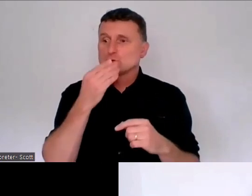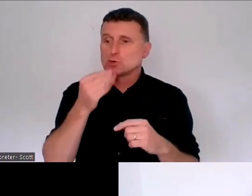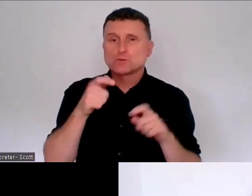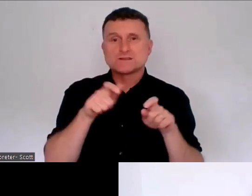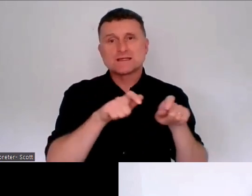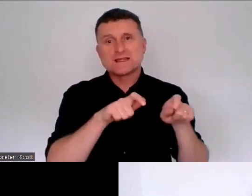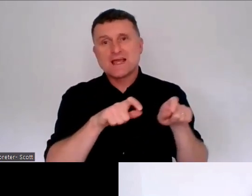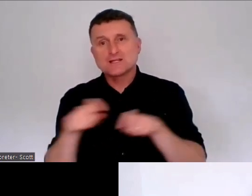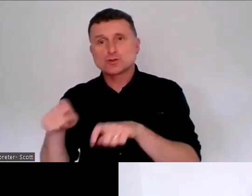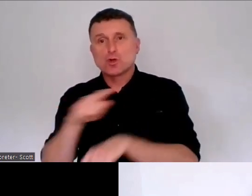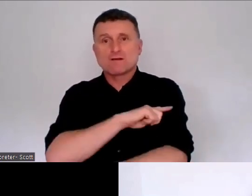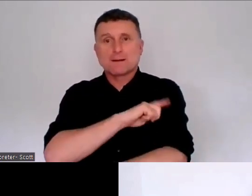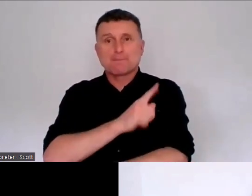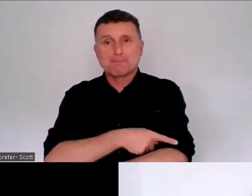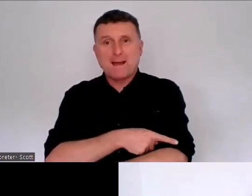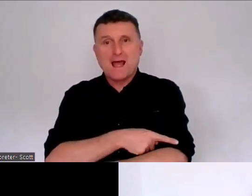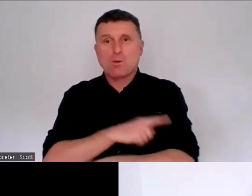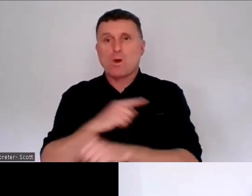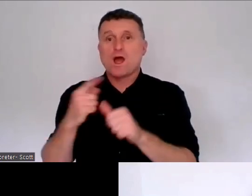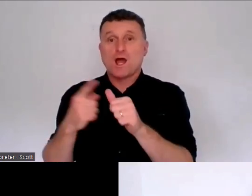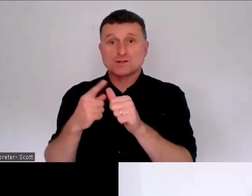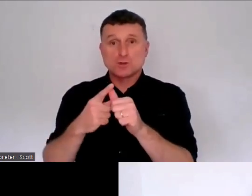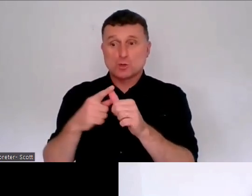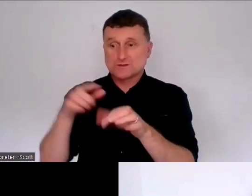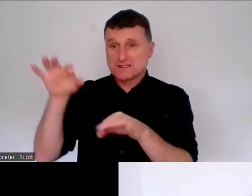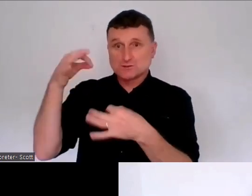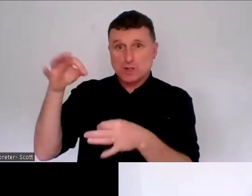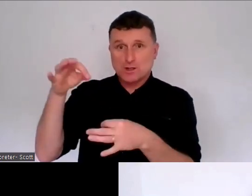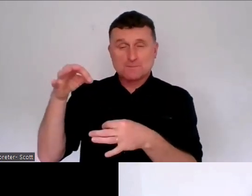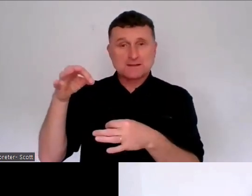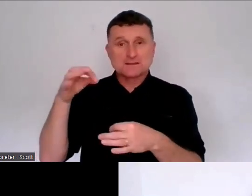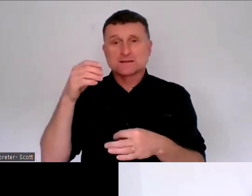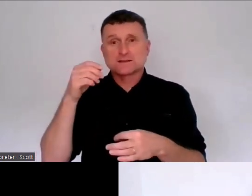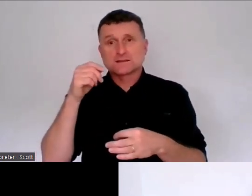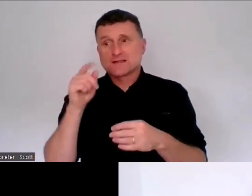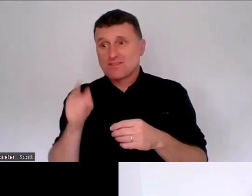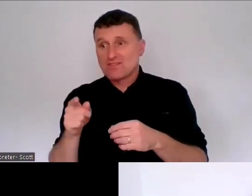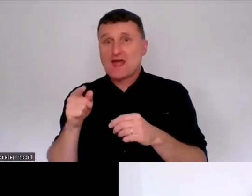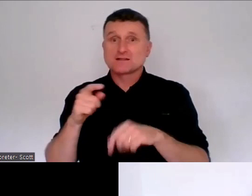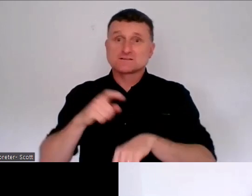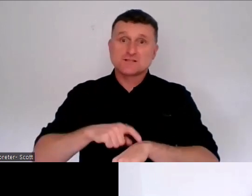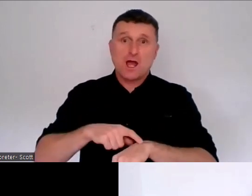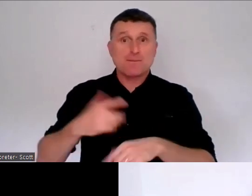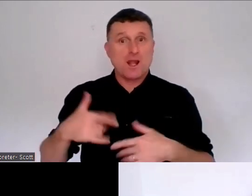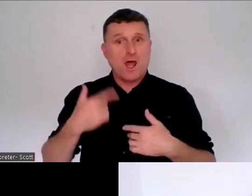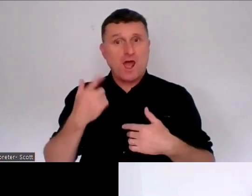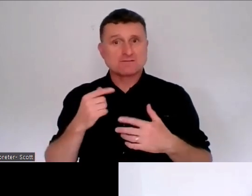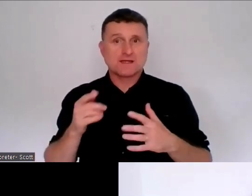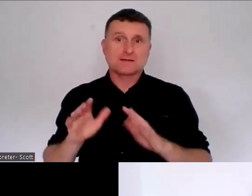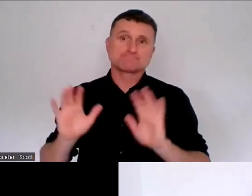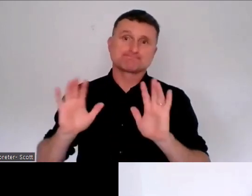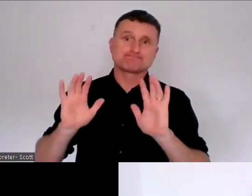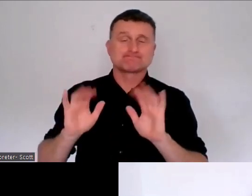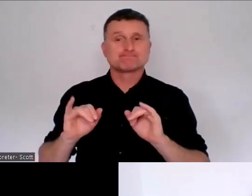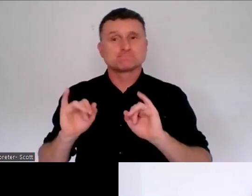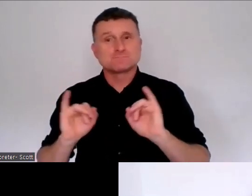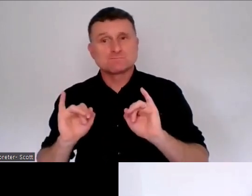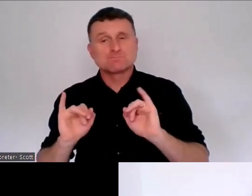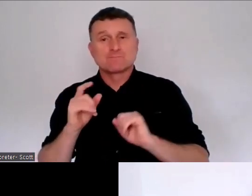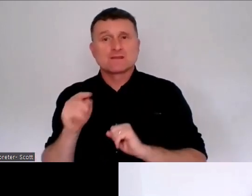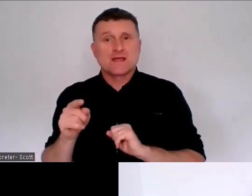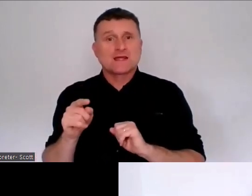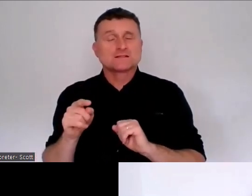can often be quite stressful and upsetting times in people's lives. So we have that that's